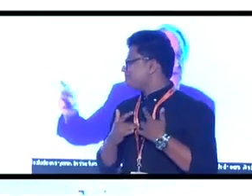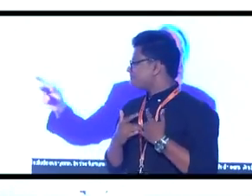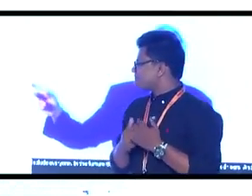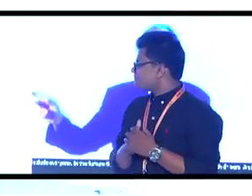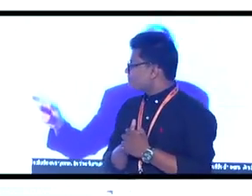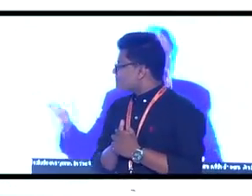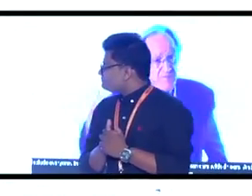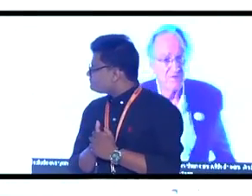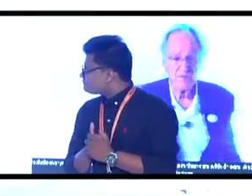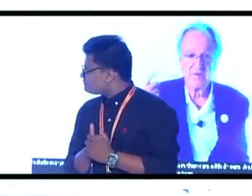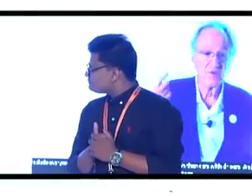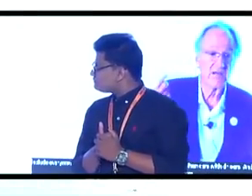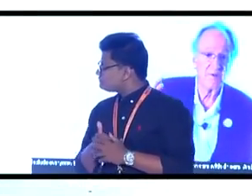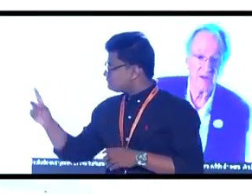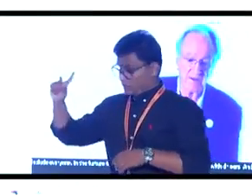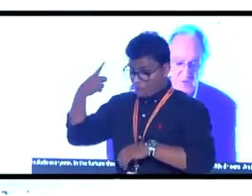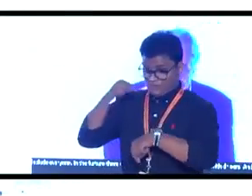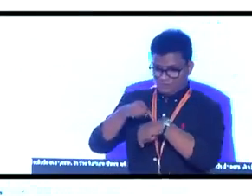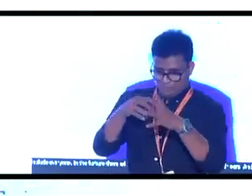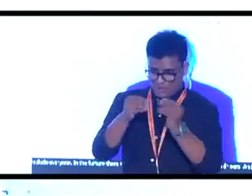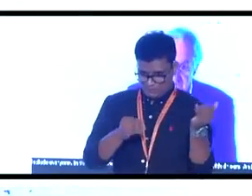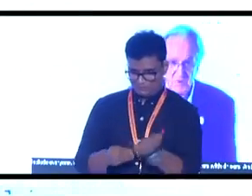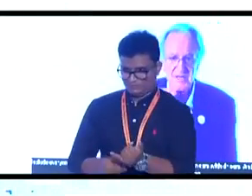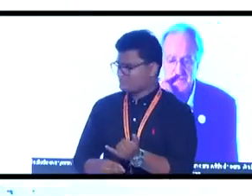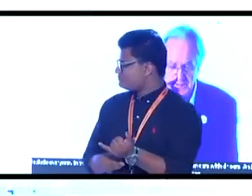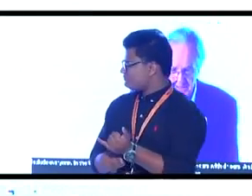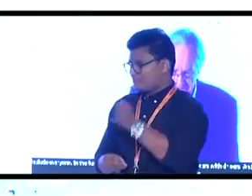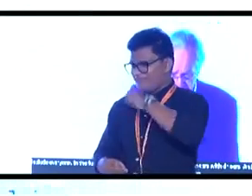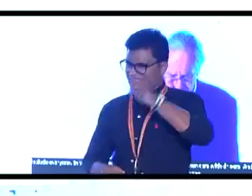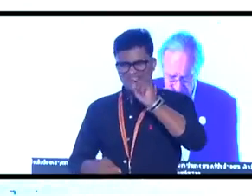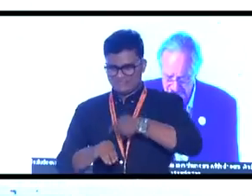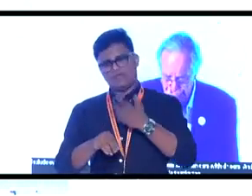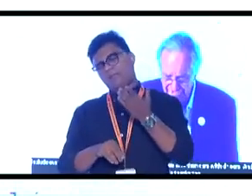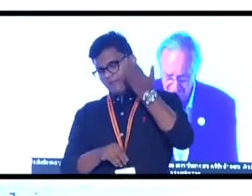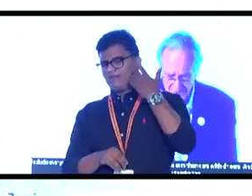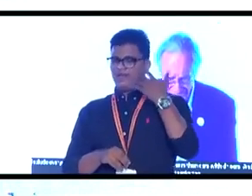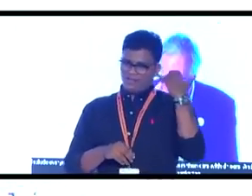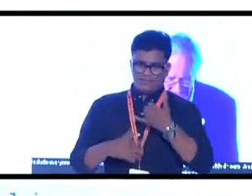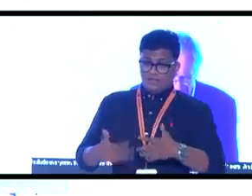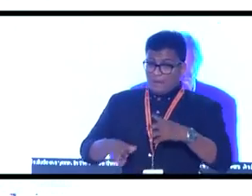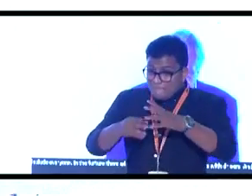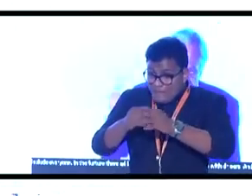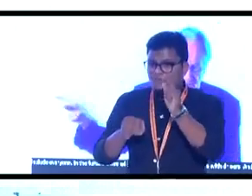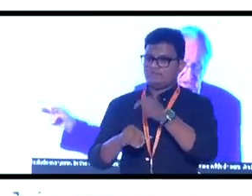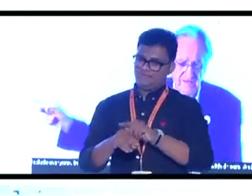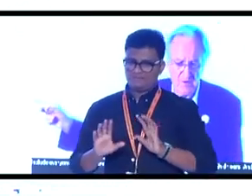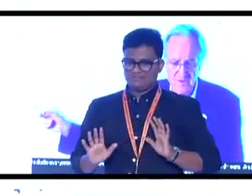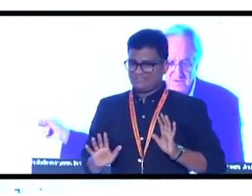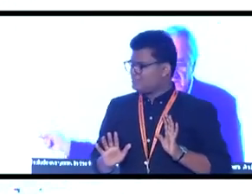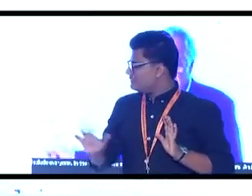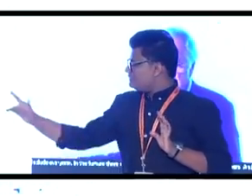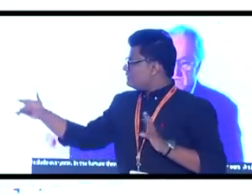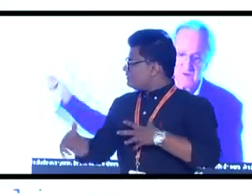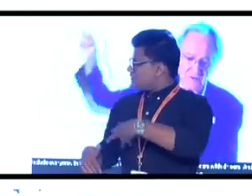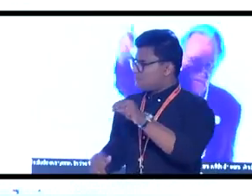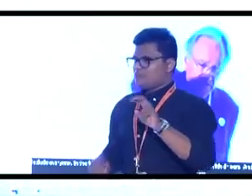I went outside the other day. This is my first time in Bangalore. Not my first time in India, but my first time in Bangalore. So, I went outside and I walked